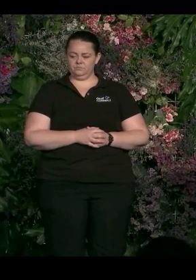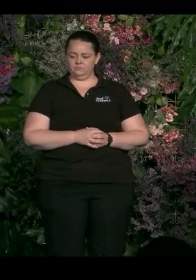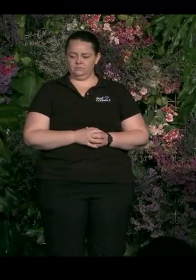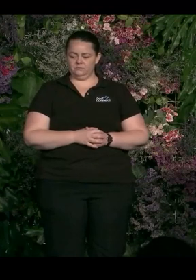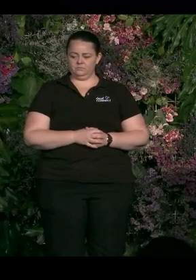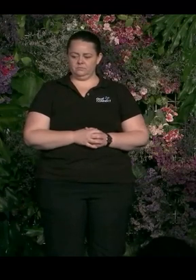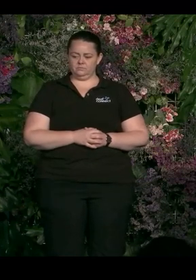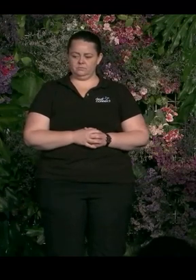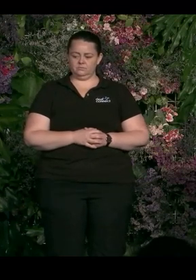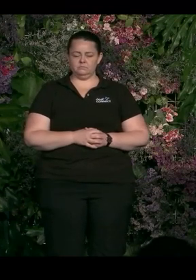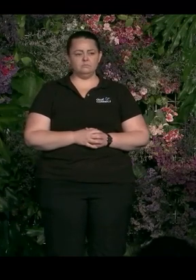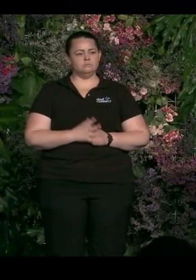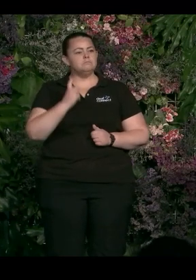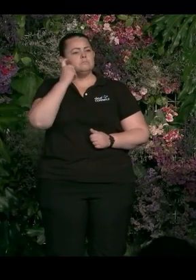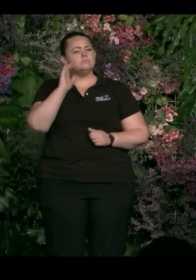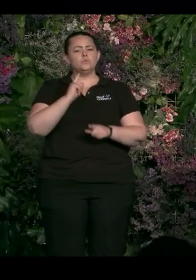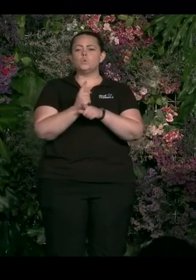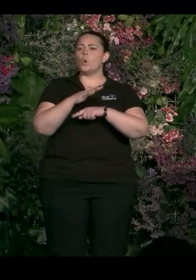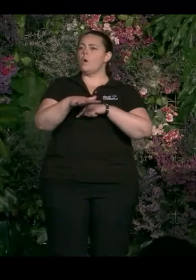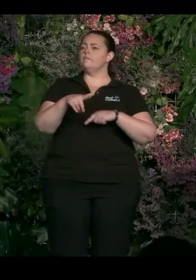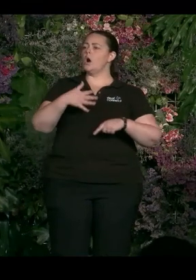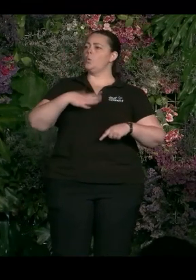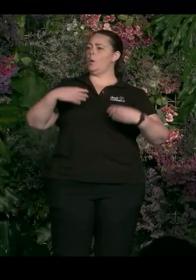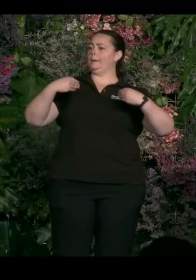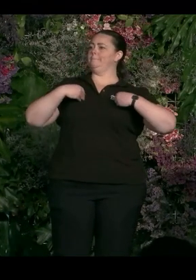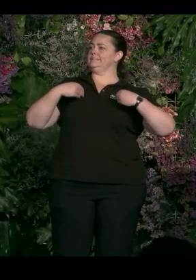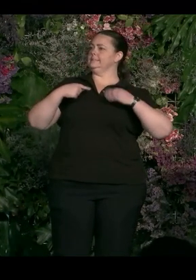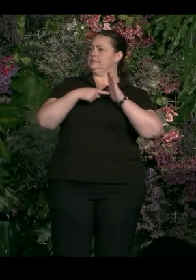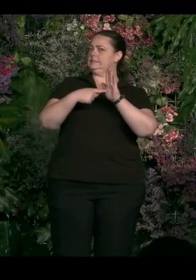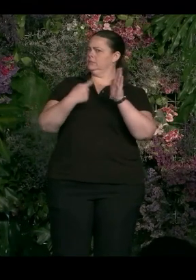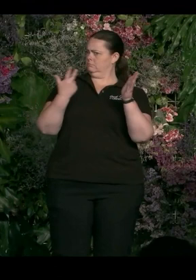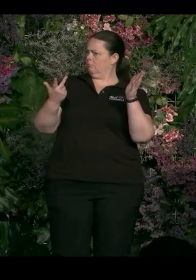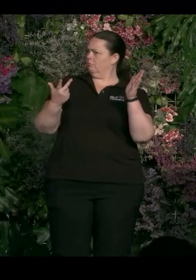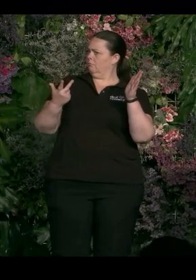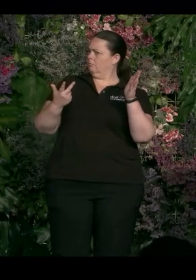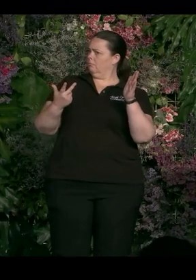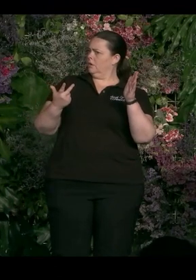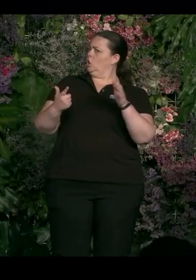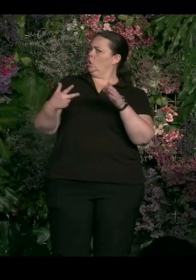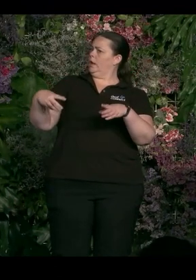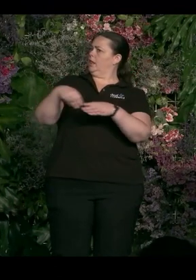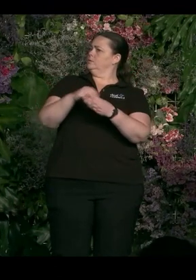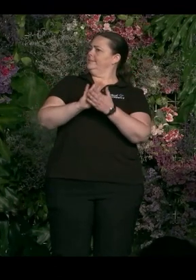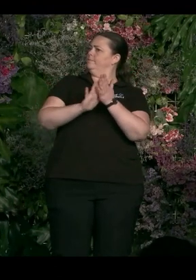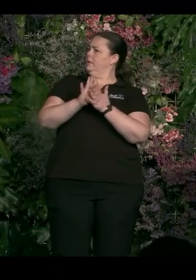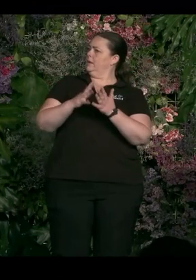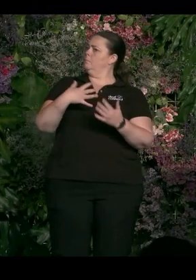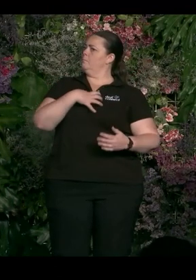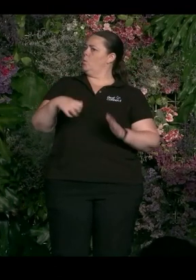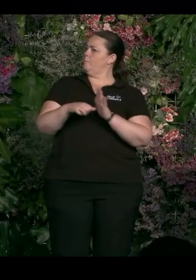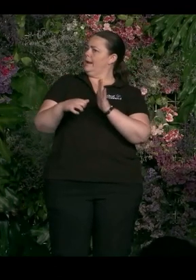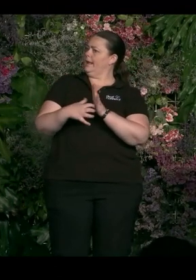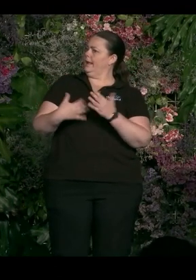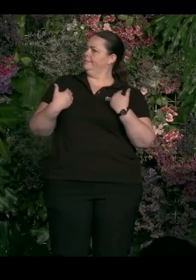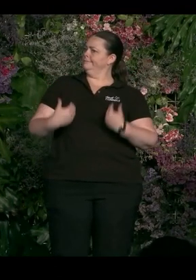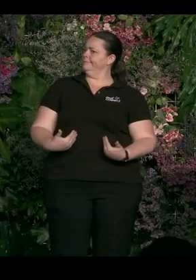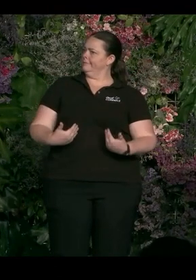point I was trying to make around the business case for change. The corollary, obviously, is, well, shouldn't we be doing that because it's the right thing